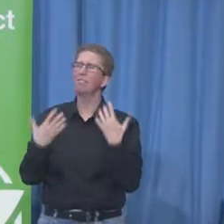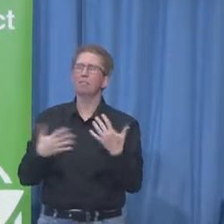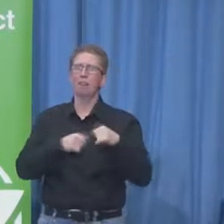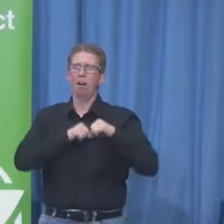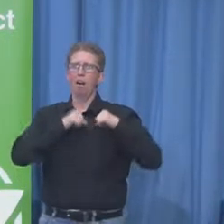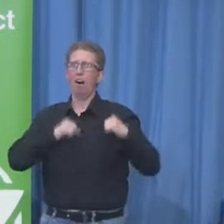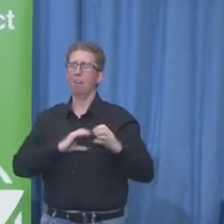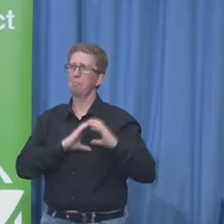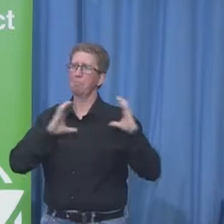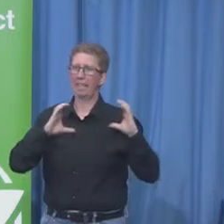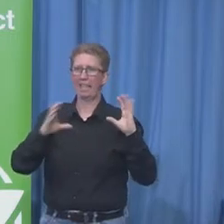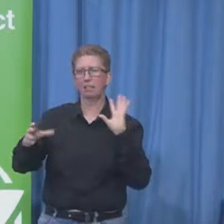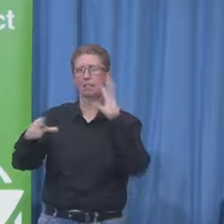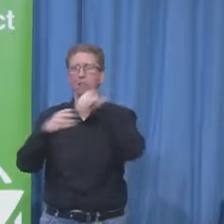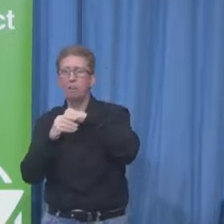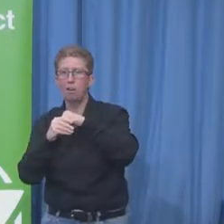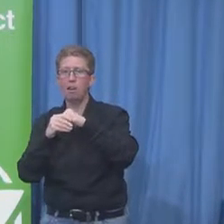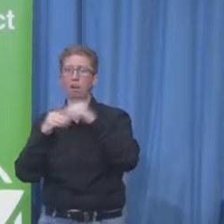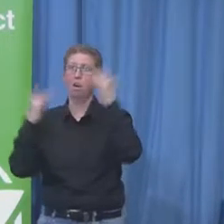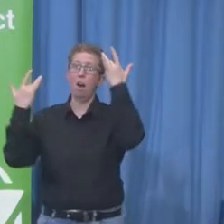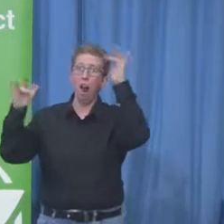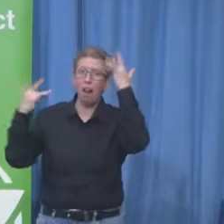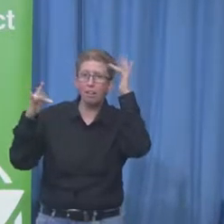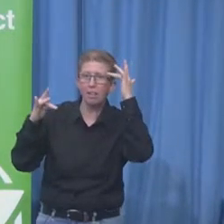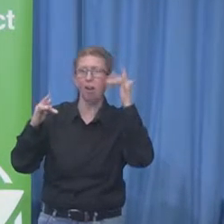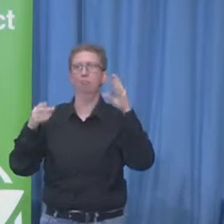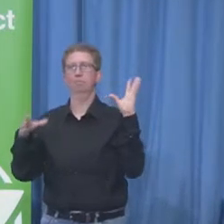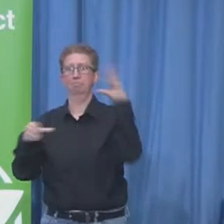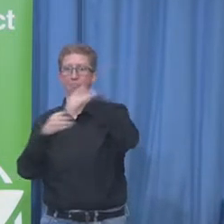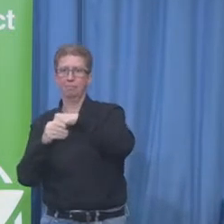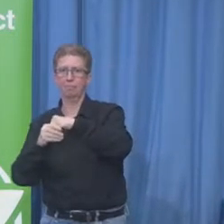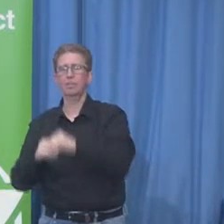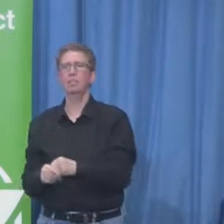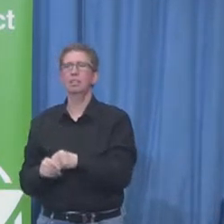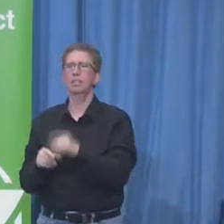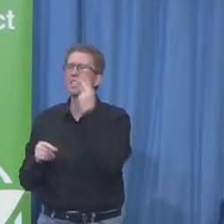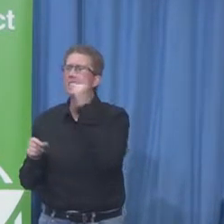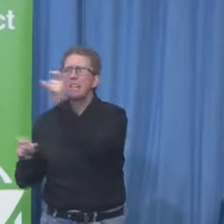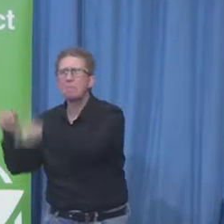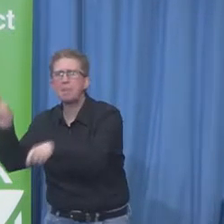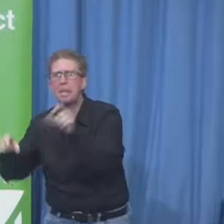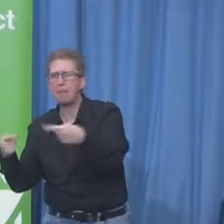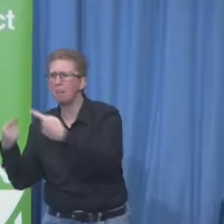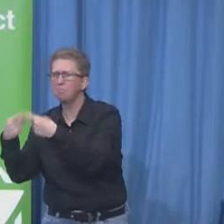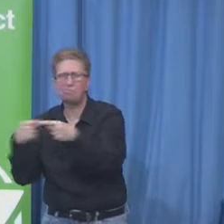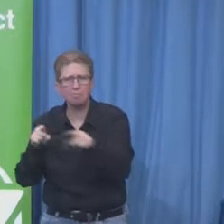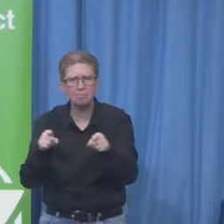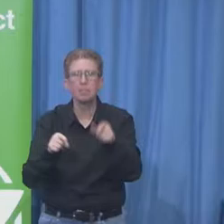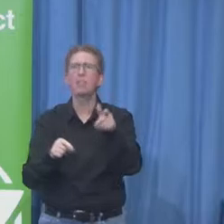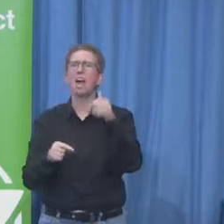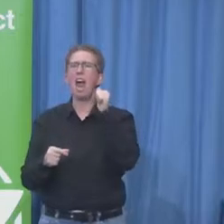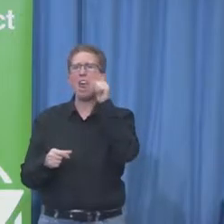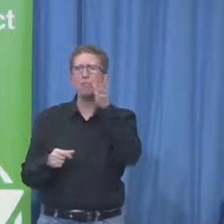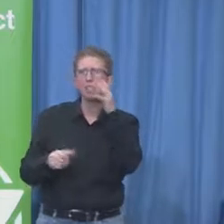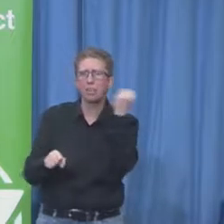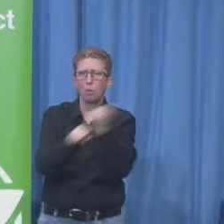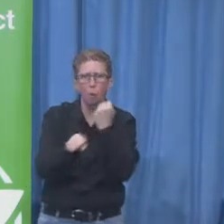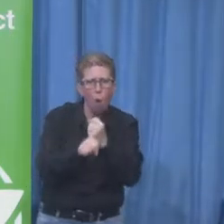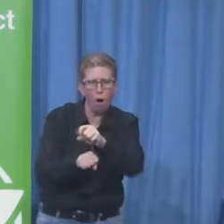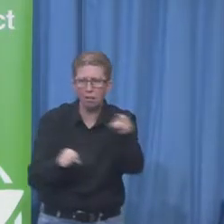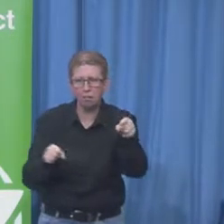role, to do things outside of my day job. And so about a year and a half ago, as I said, I started a project at Cisco